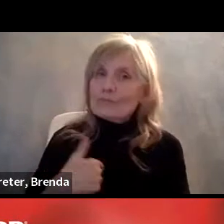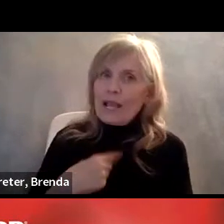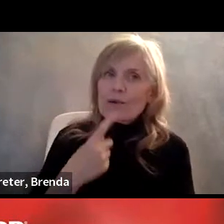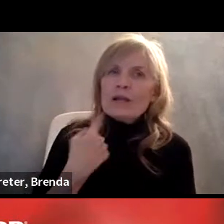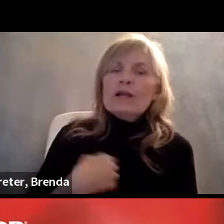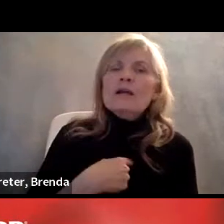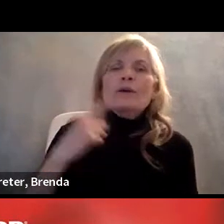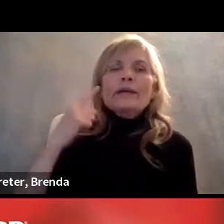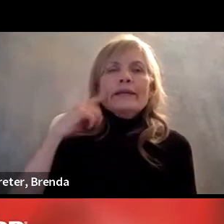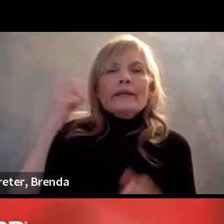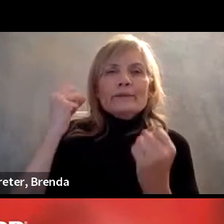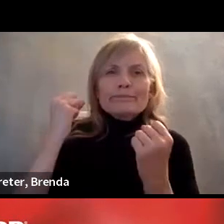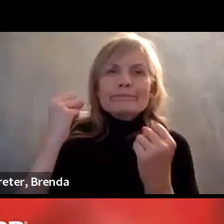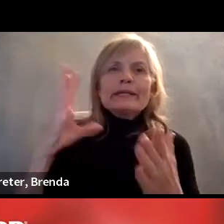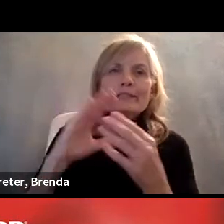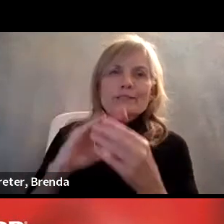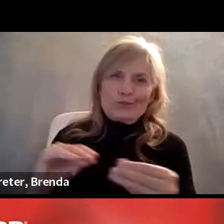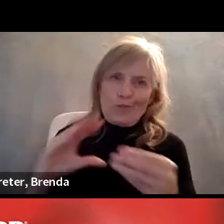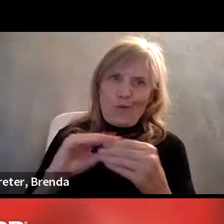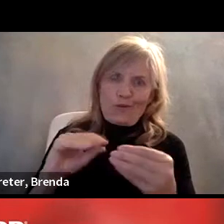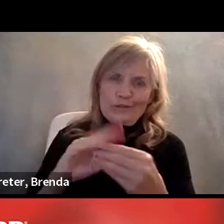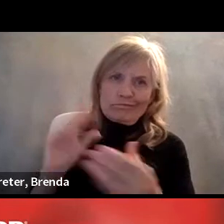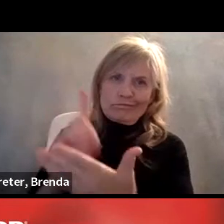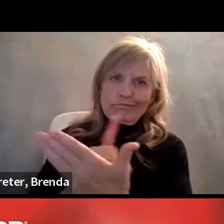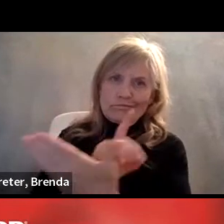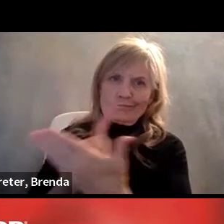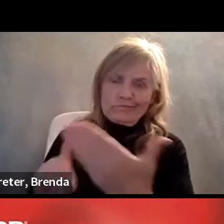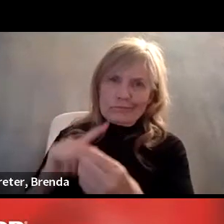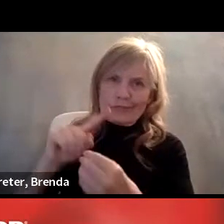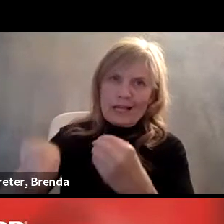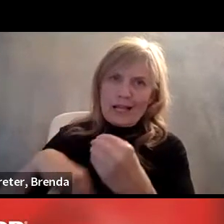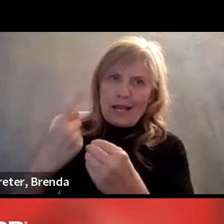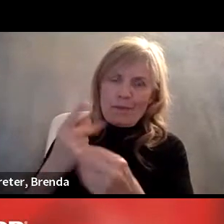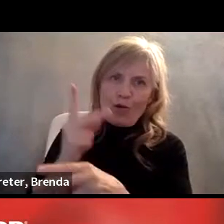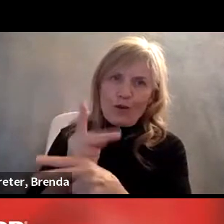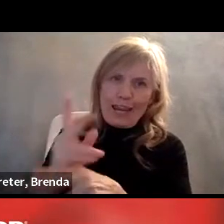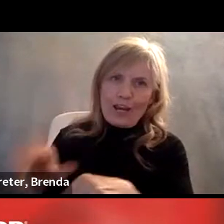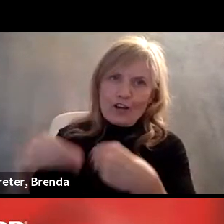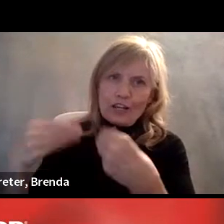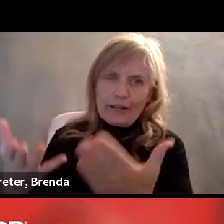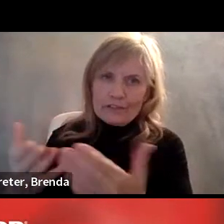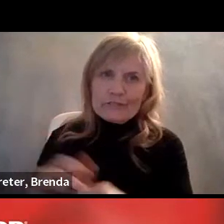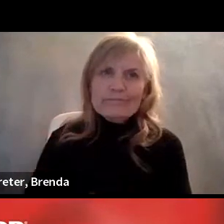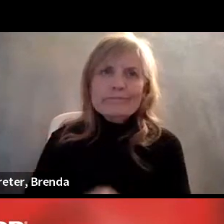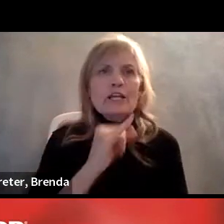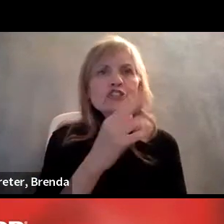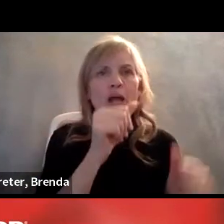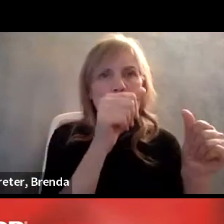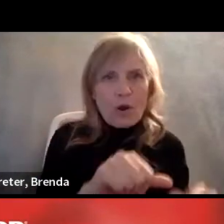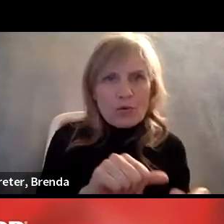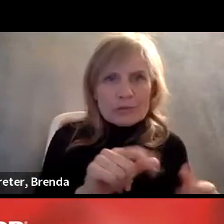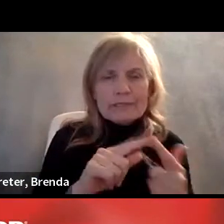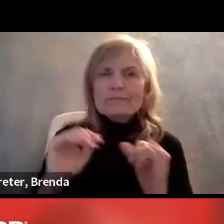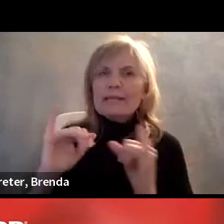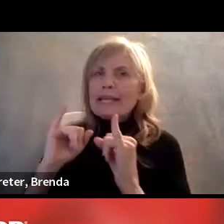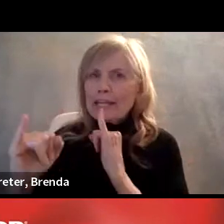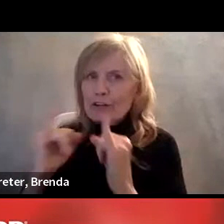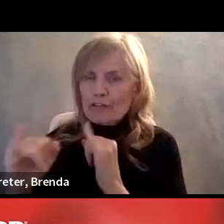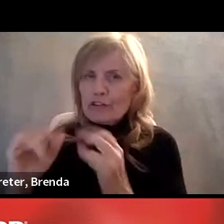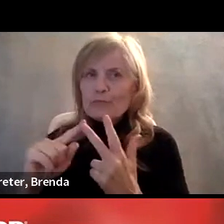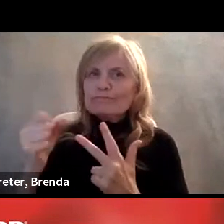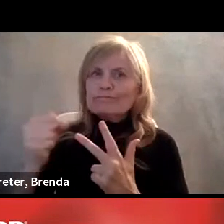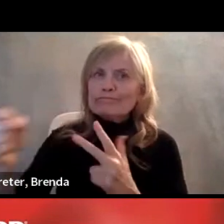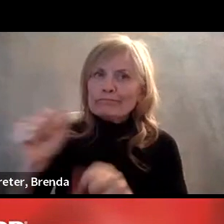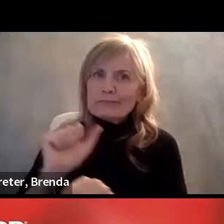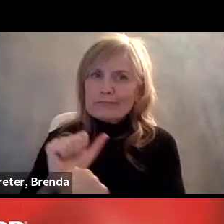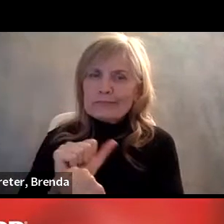against caregivers, um, at each of these stages, the job posting, the interview, and then once on the job, um, and my co-panelists